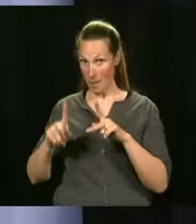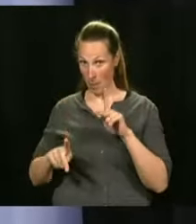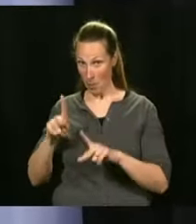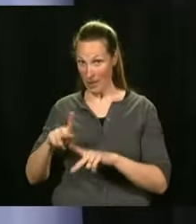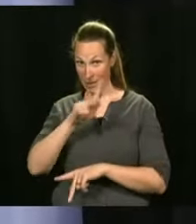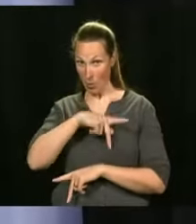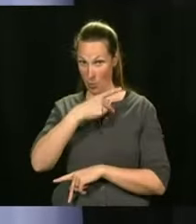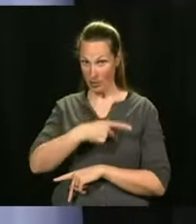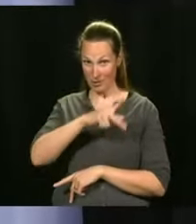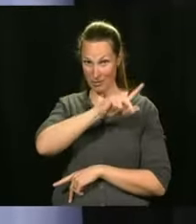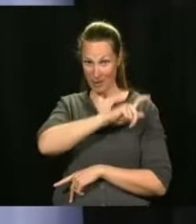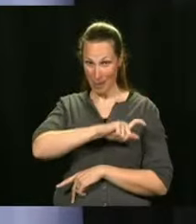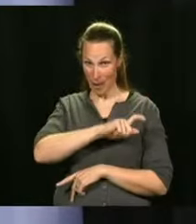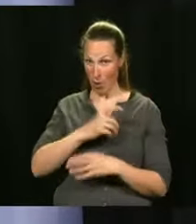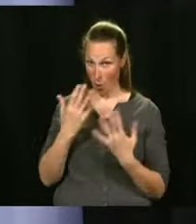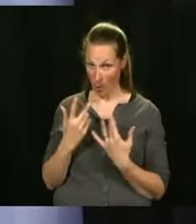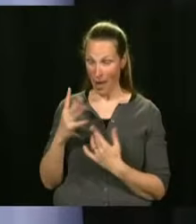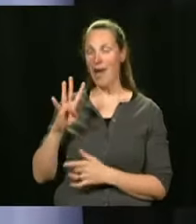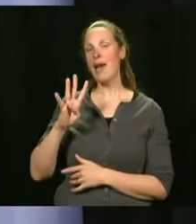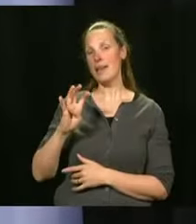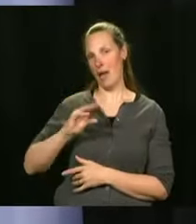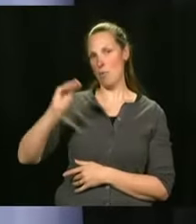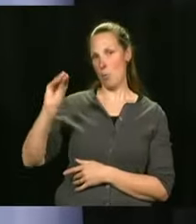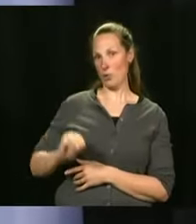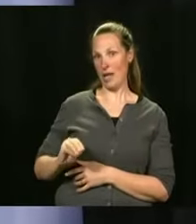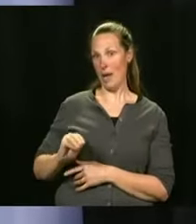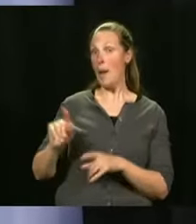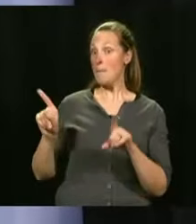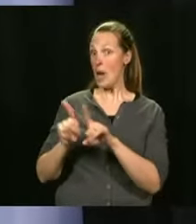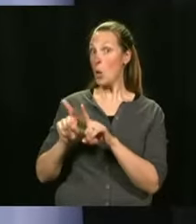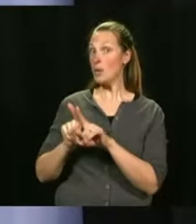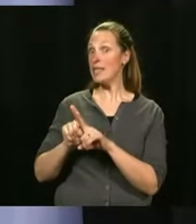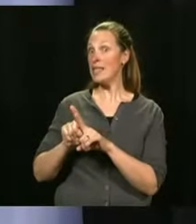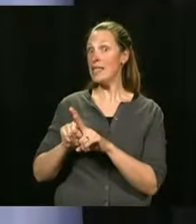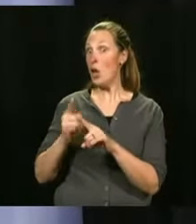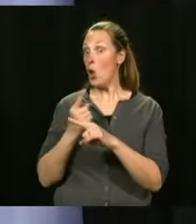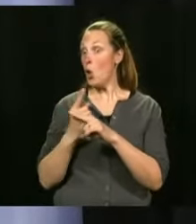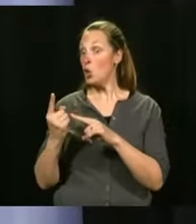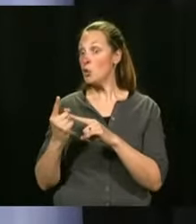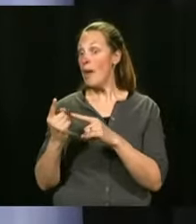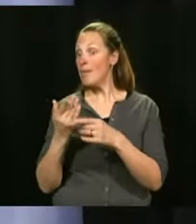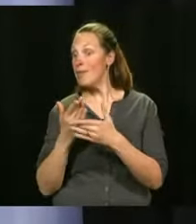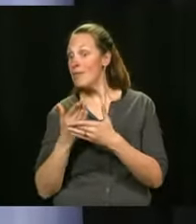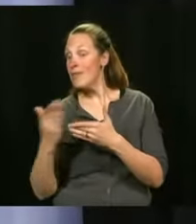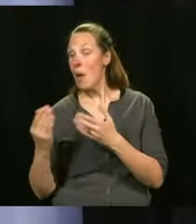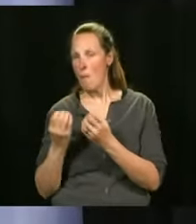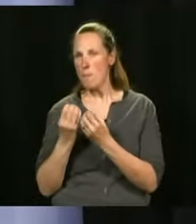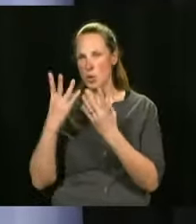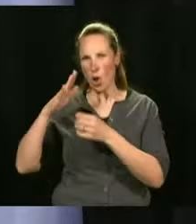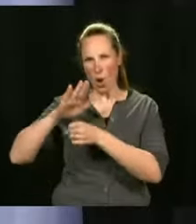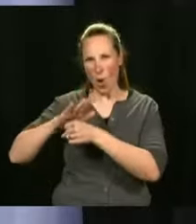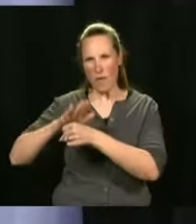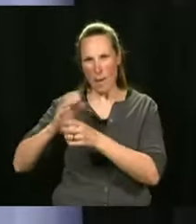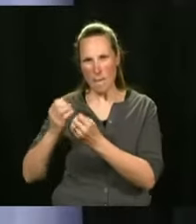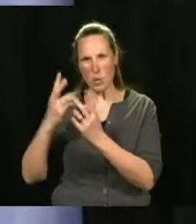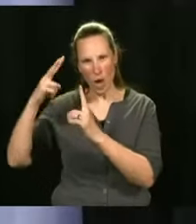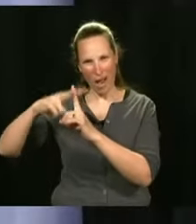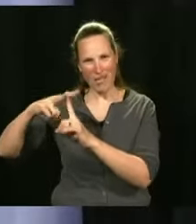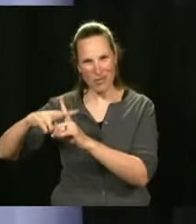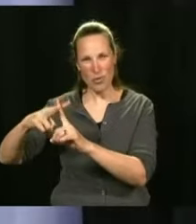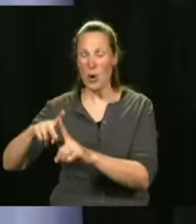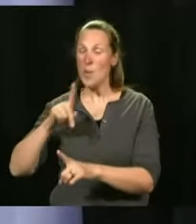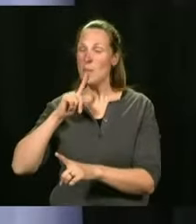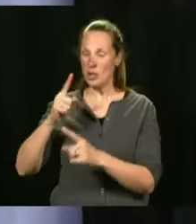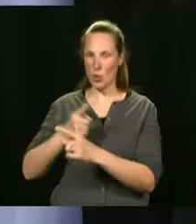does not take into account all of the appointments that were confirmed in the past week. So we'll get there to the 70, or regardless what the